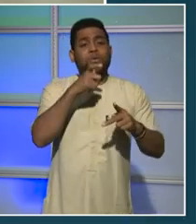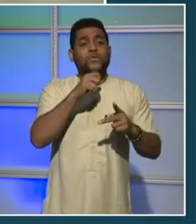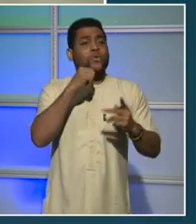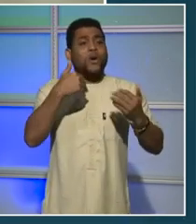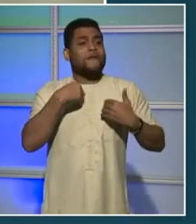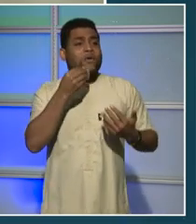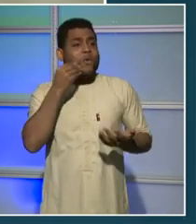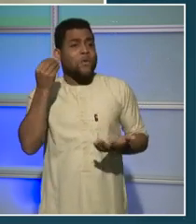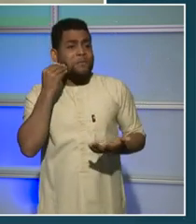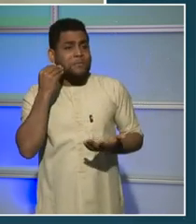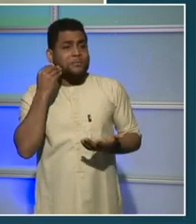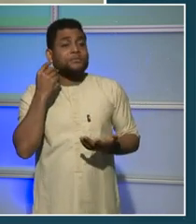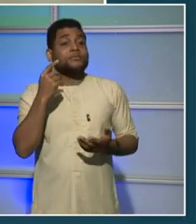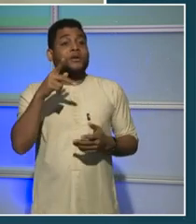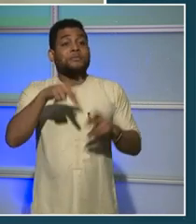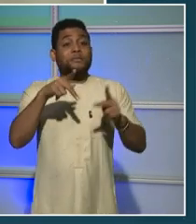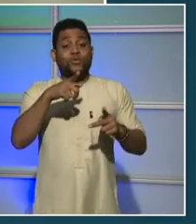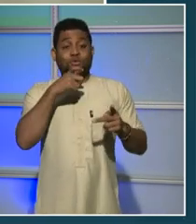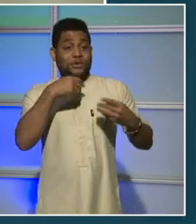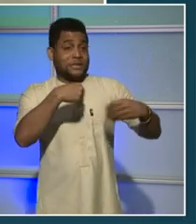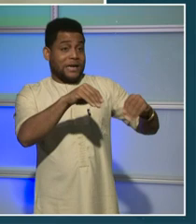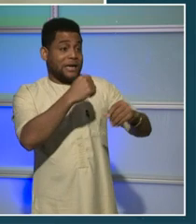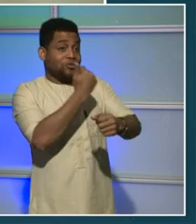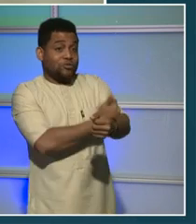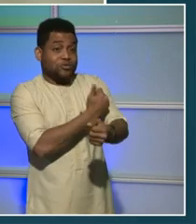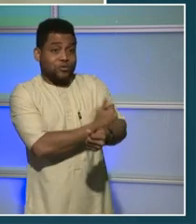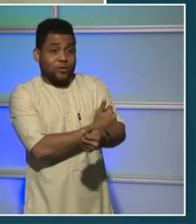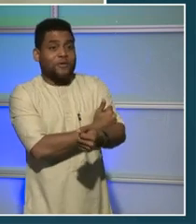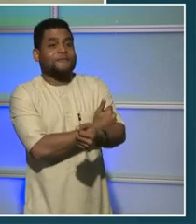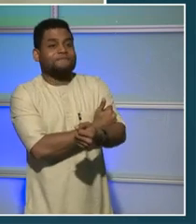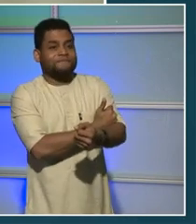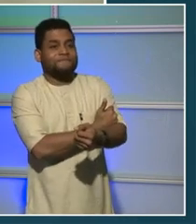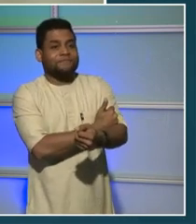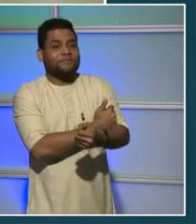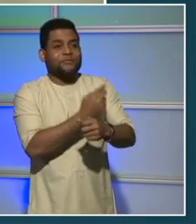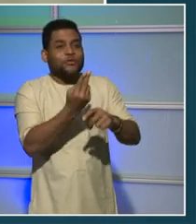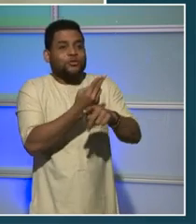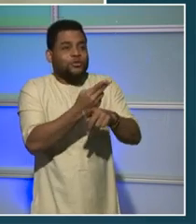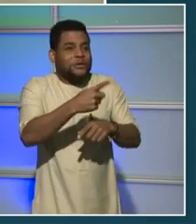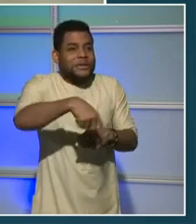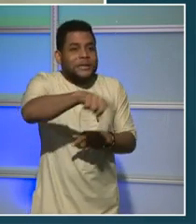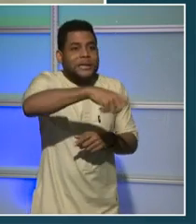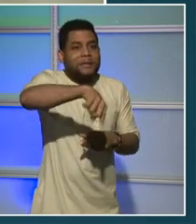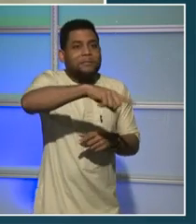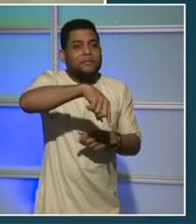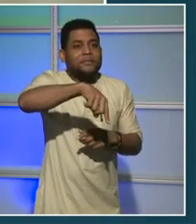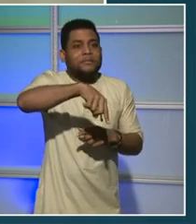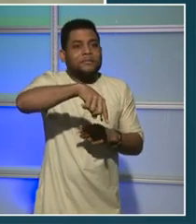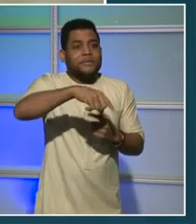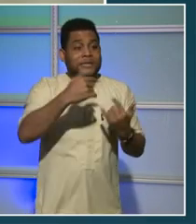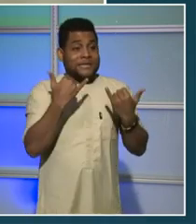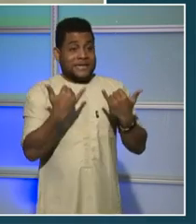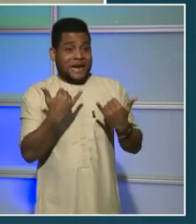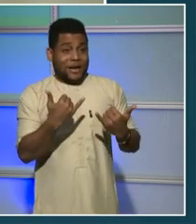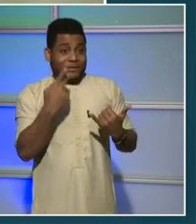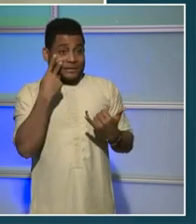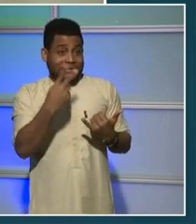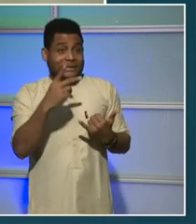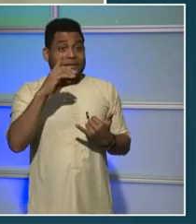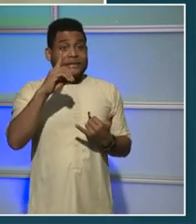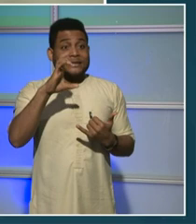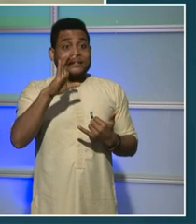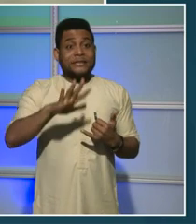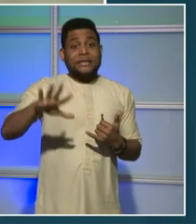on the homeless shelter population. We've also seen throughout D.C. so many homeless